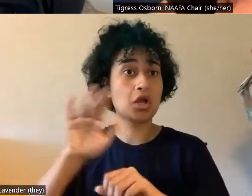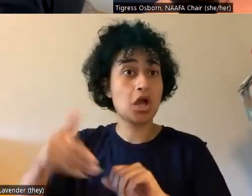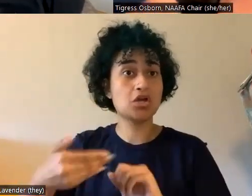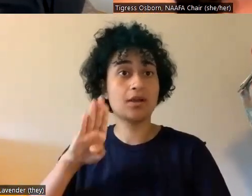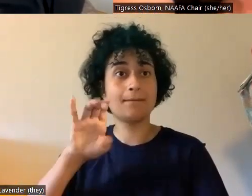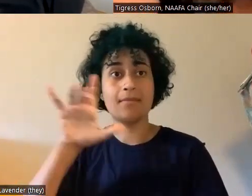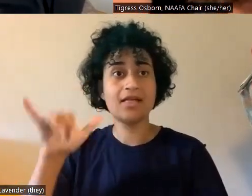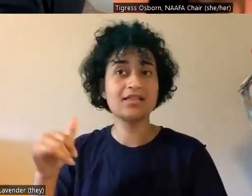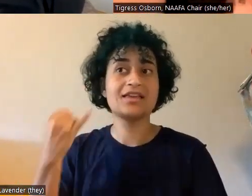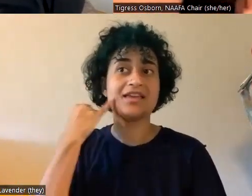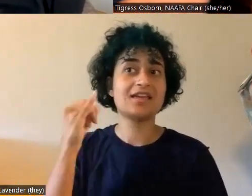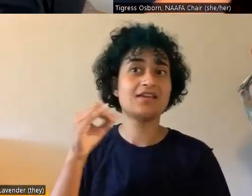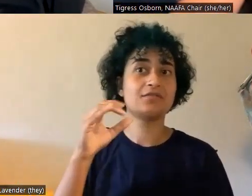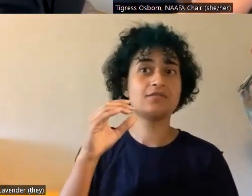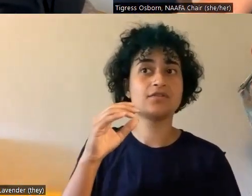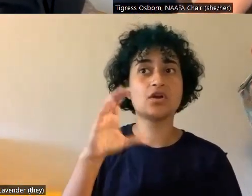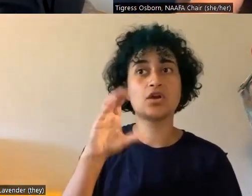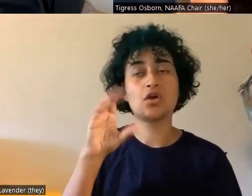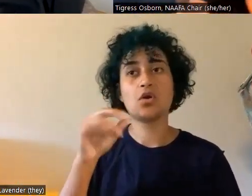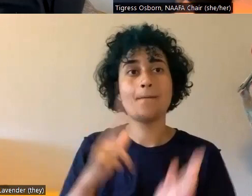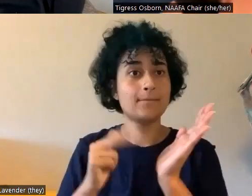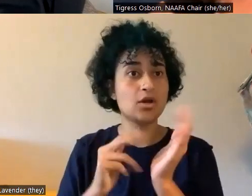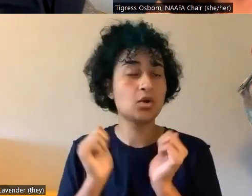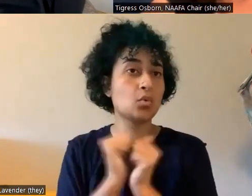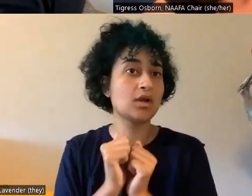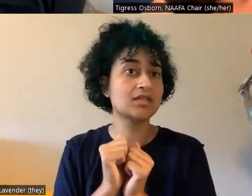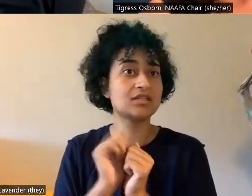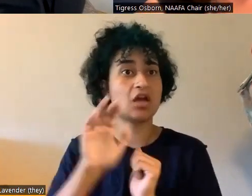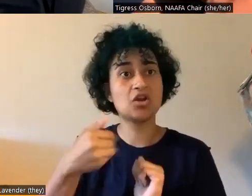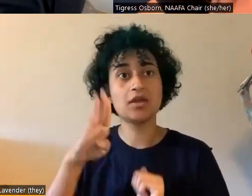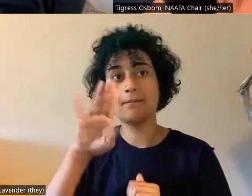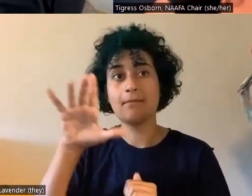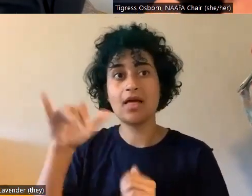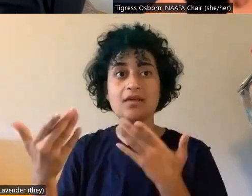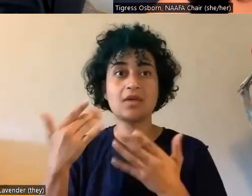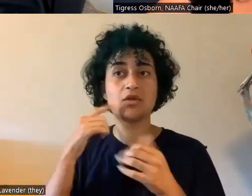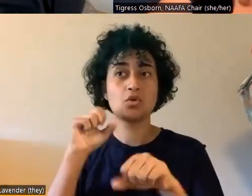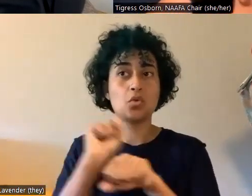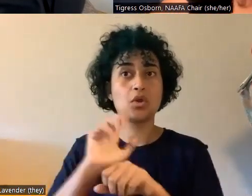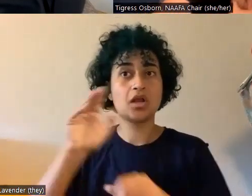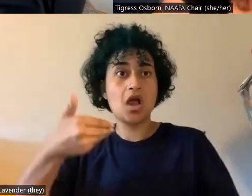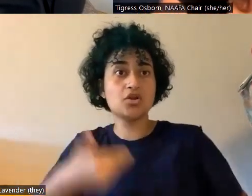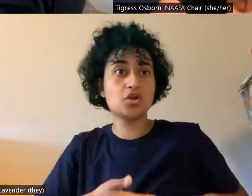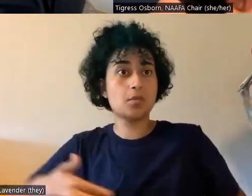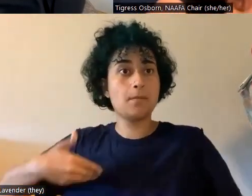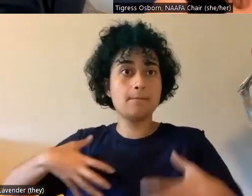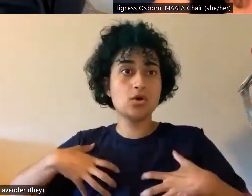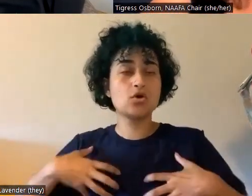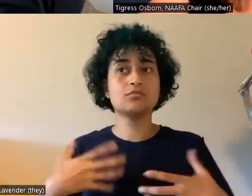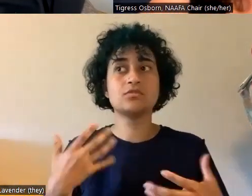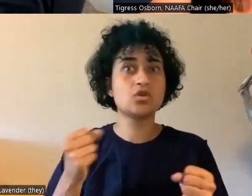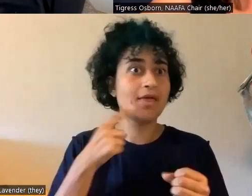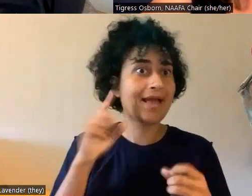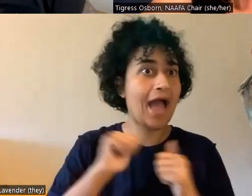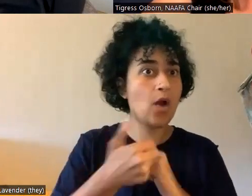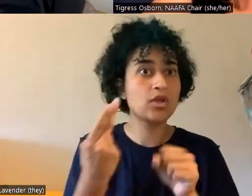whatever, like whatever the things are. Right. That we can, um, just get creative about how we use the things that we're already using that already work. Um,